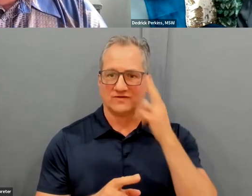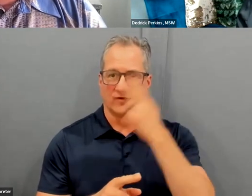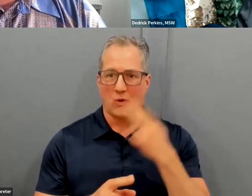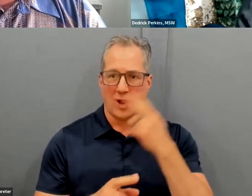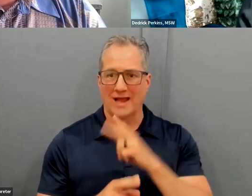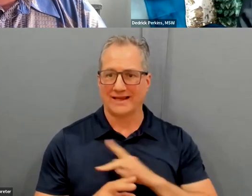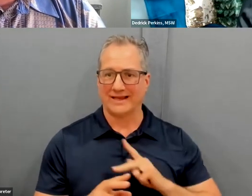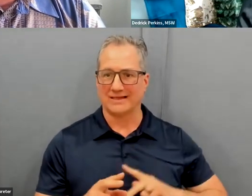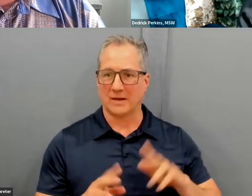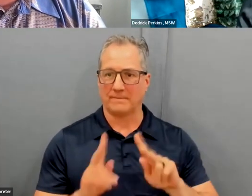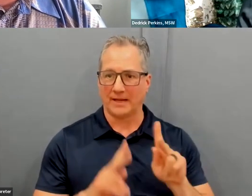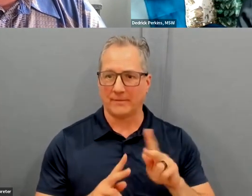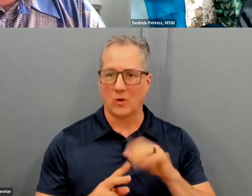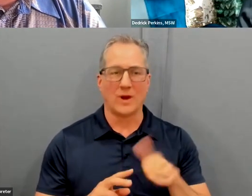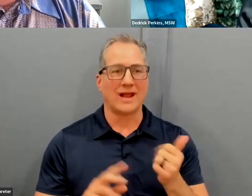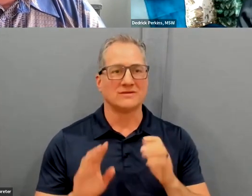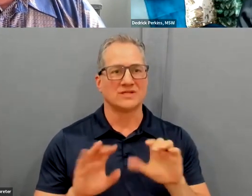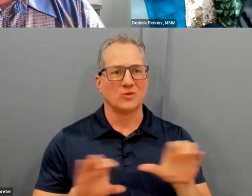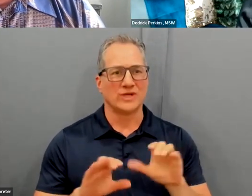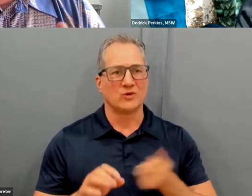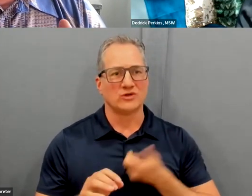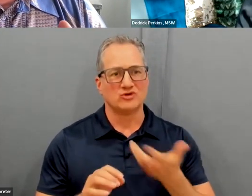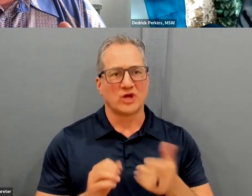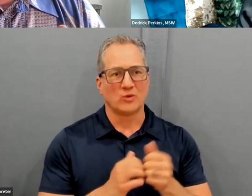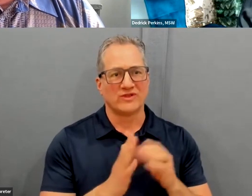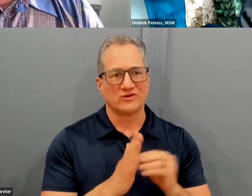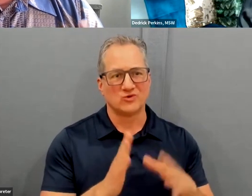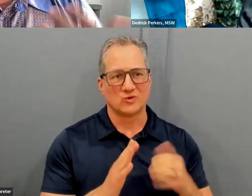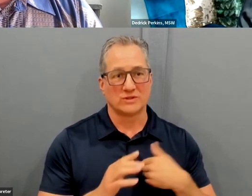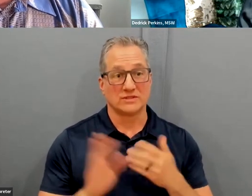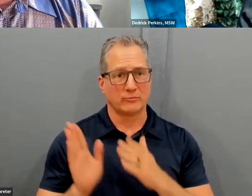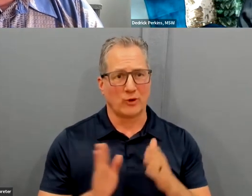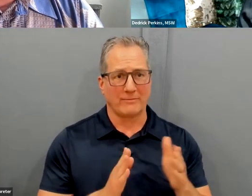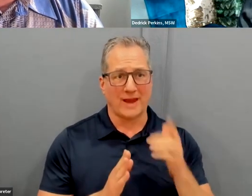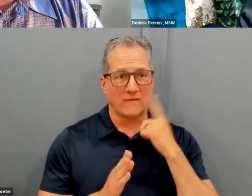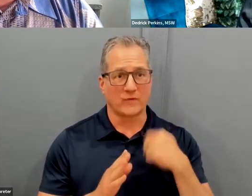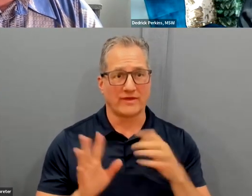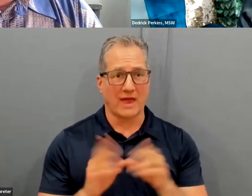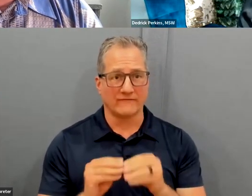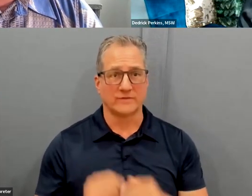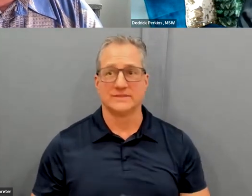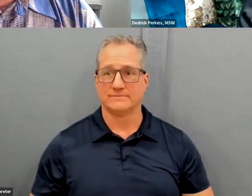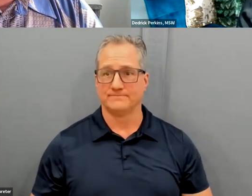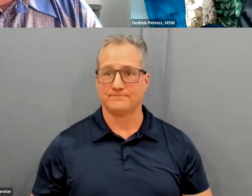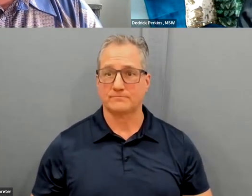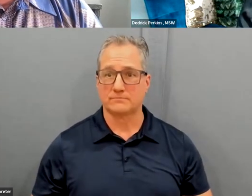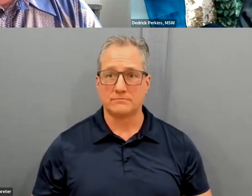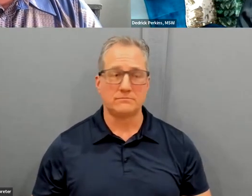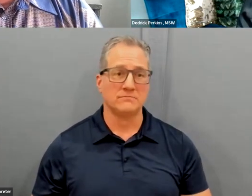Well, it would be good to show what we have. We on the topic